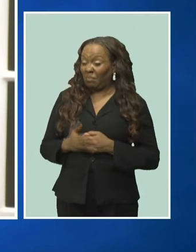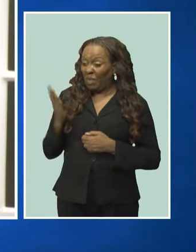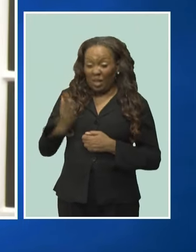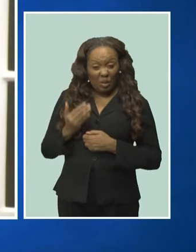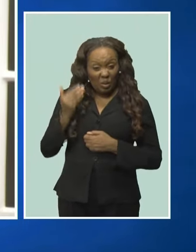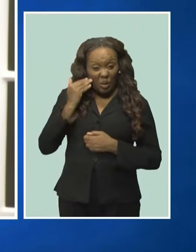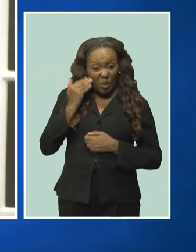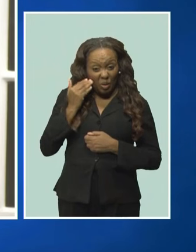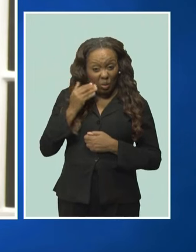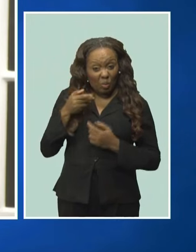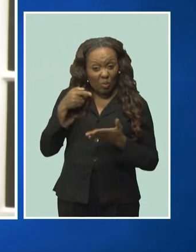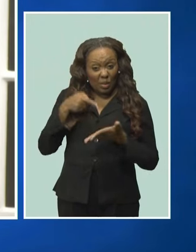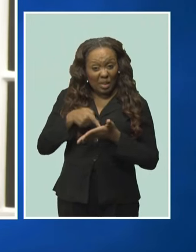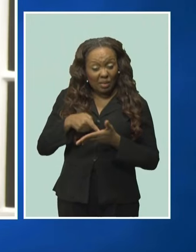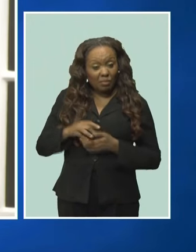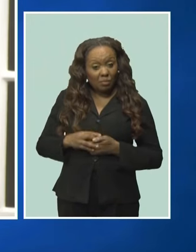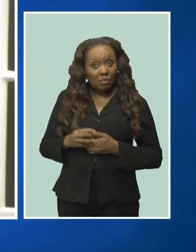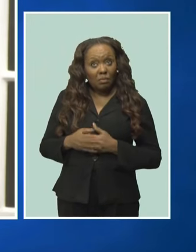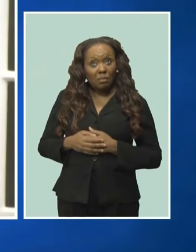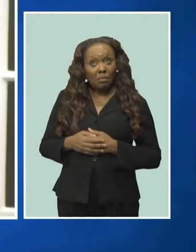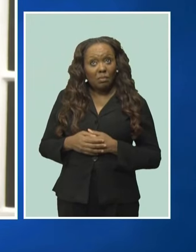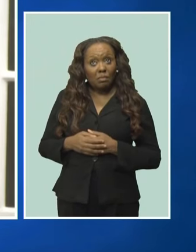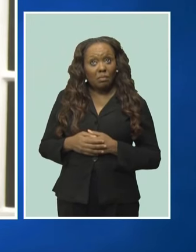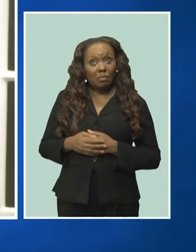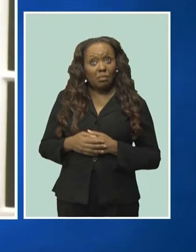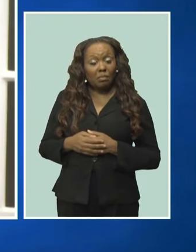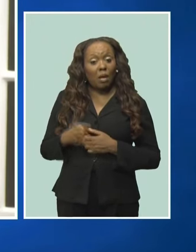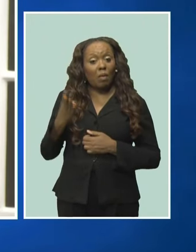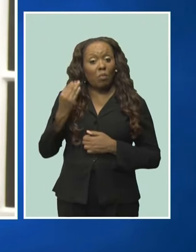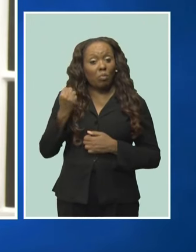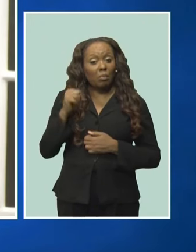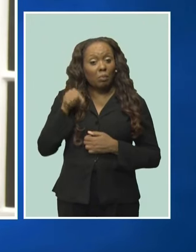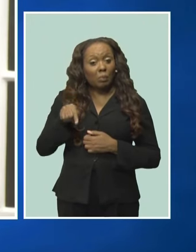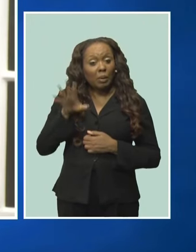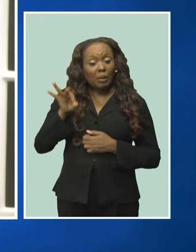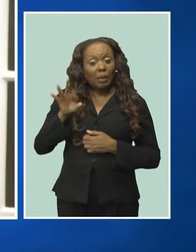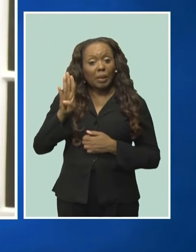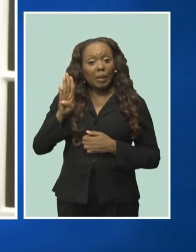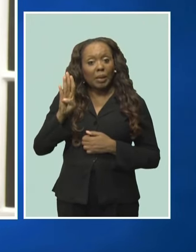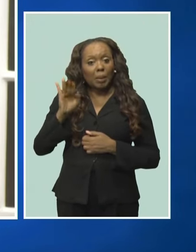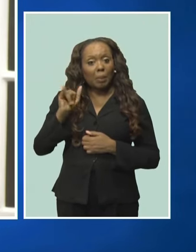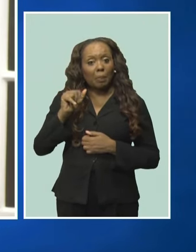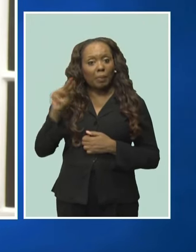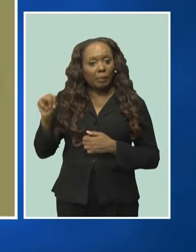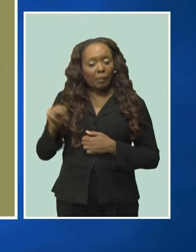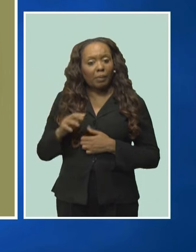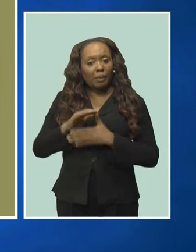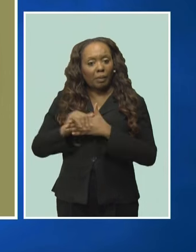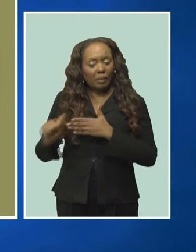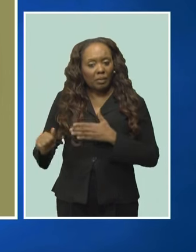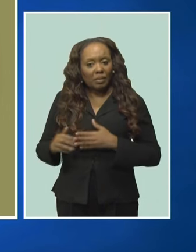sir? $14.9 billion. In almost six years,